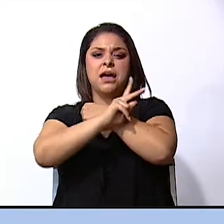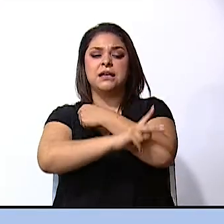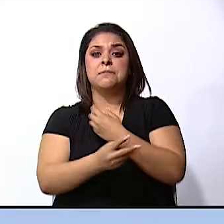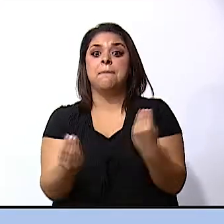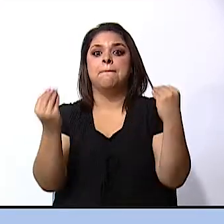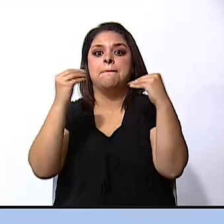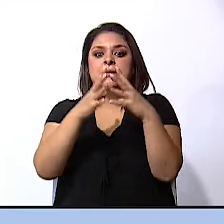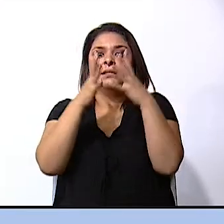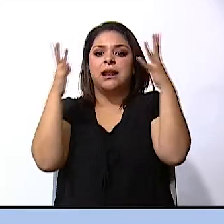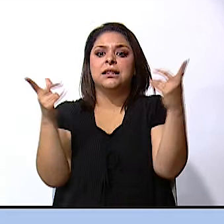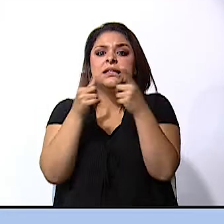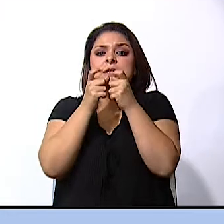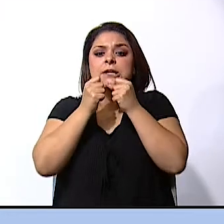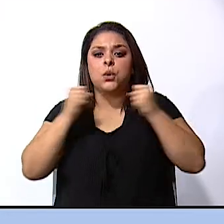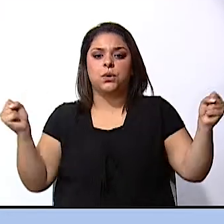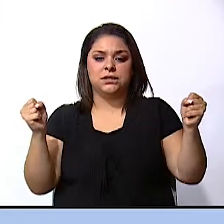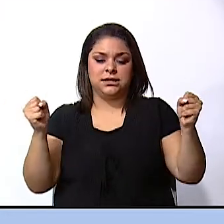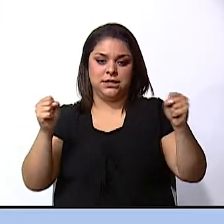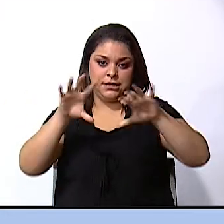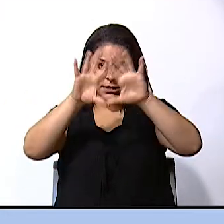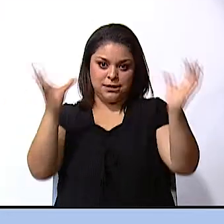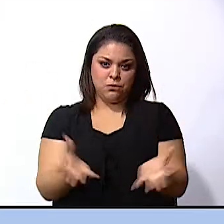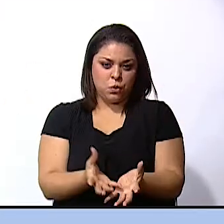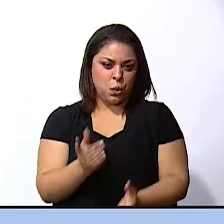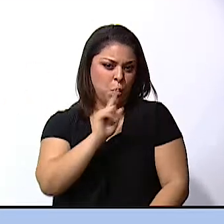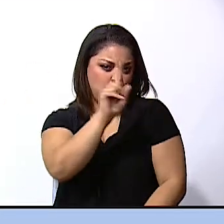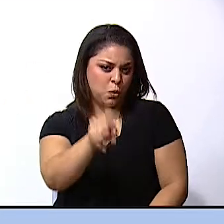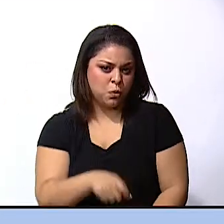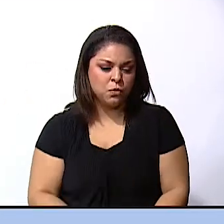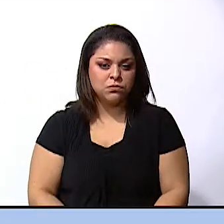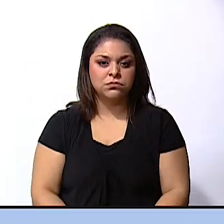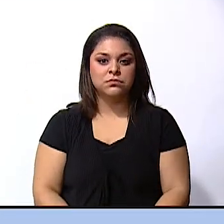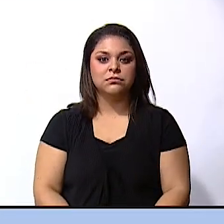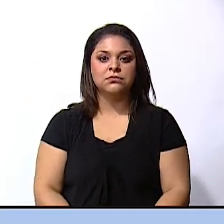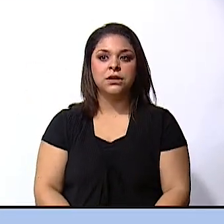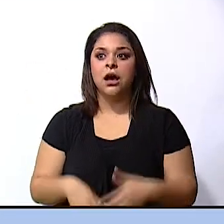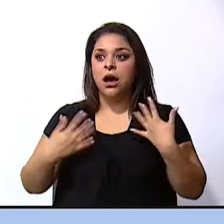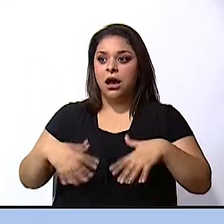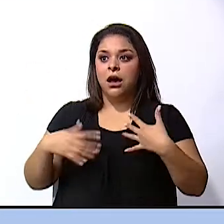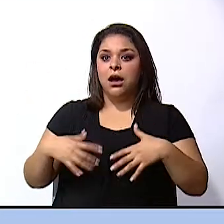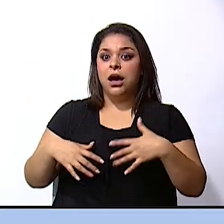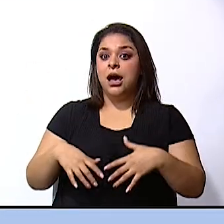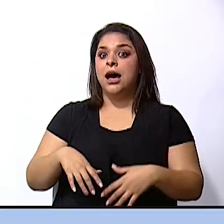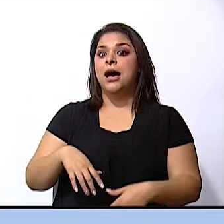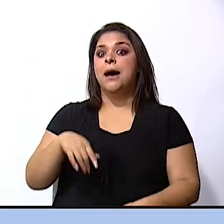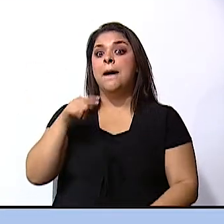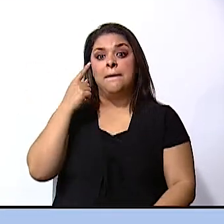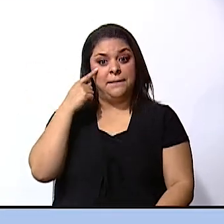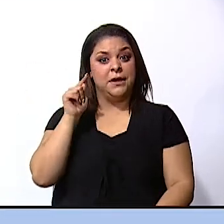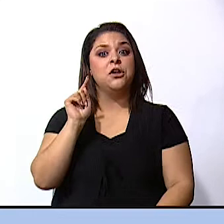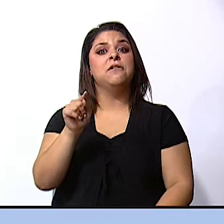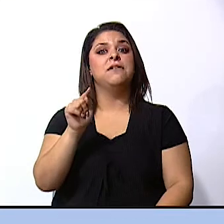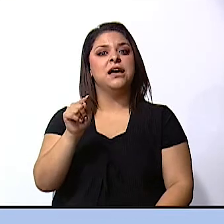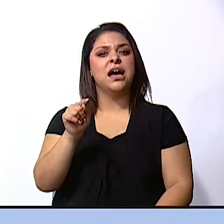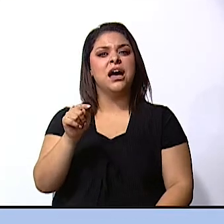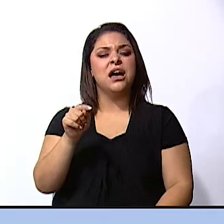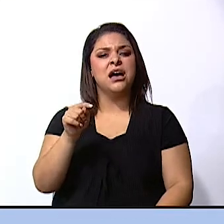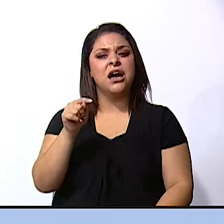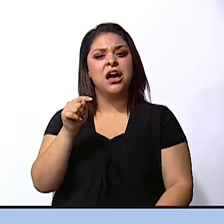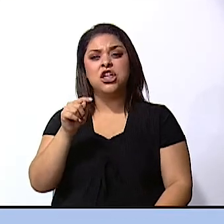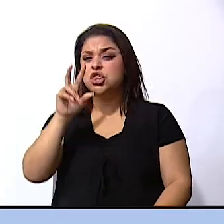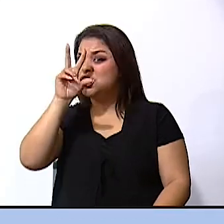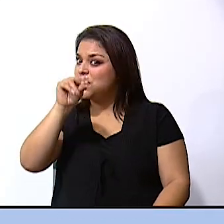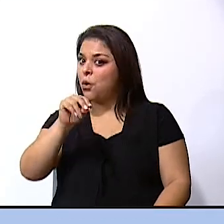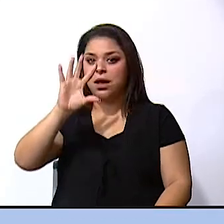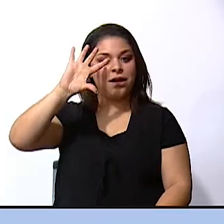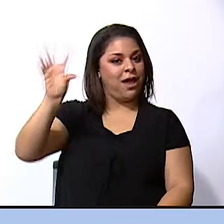country in the world and there's a hint yes arlene it's actually not